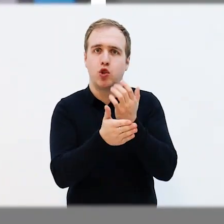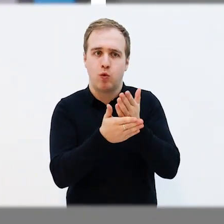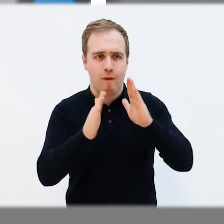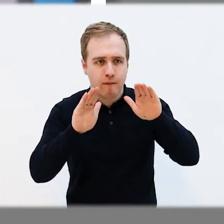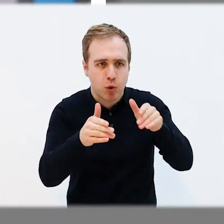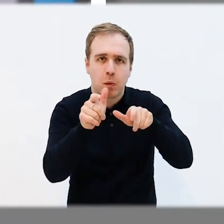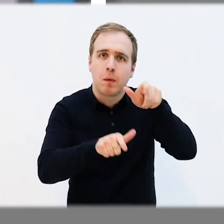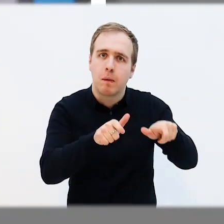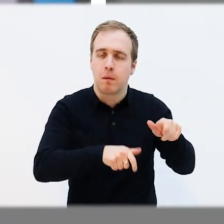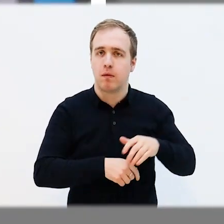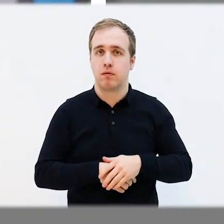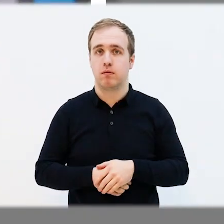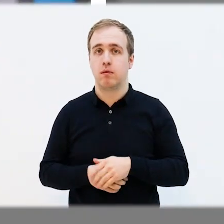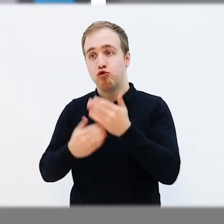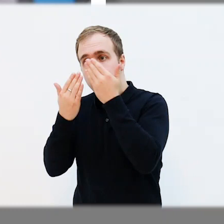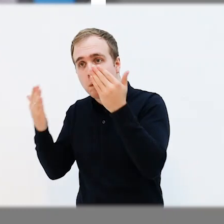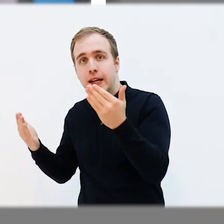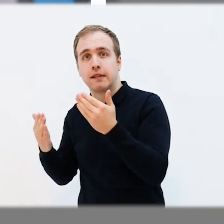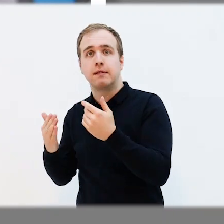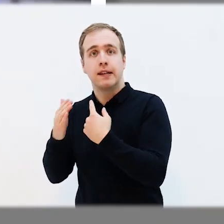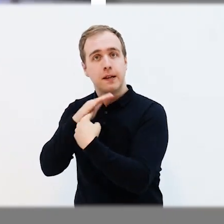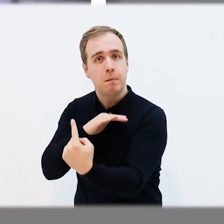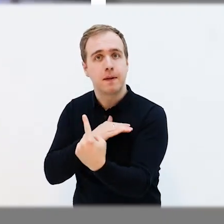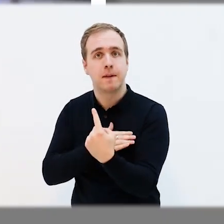independence and kindness.